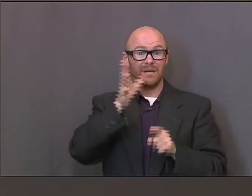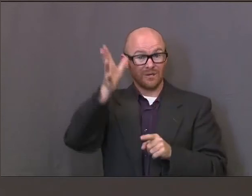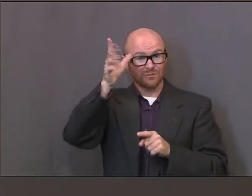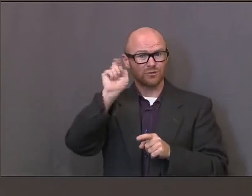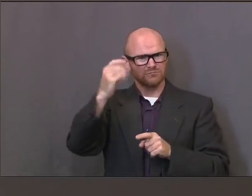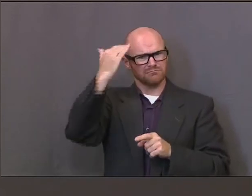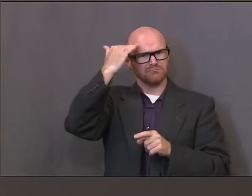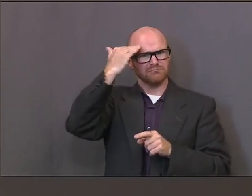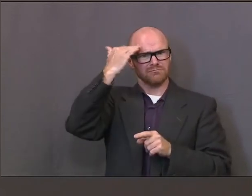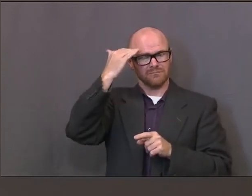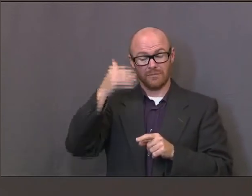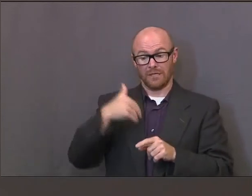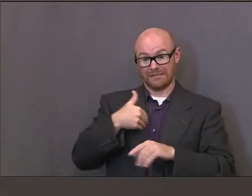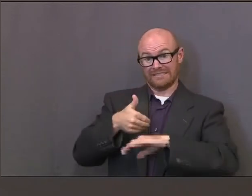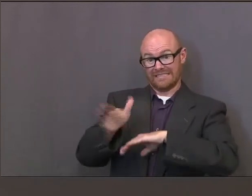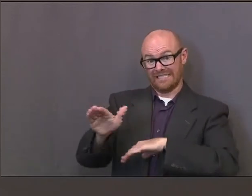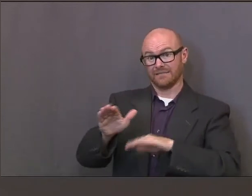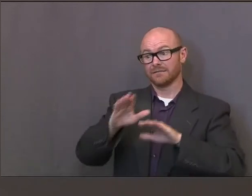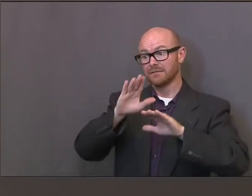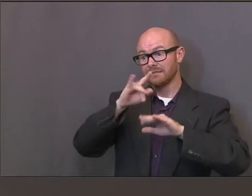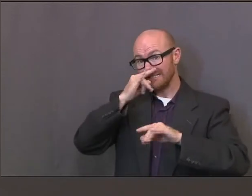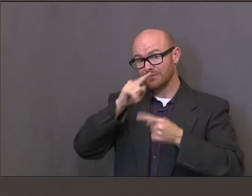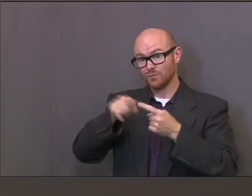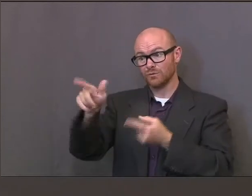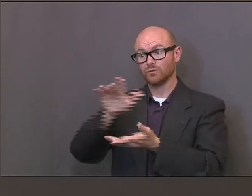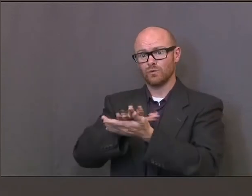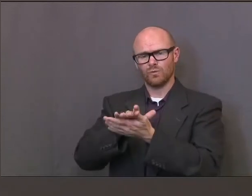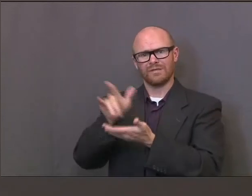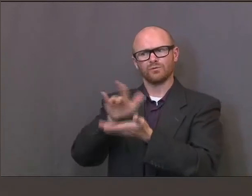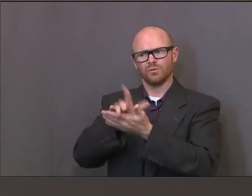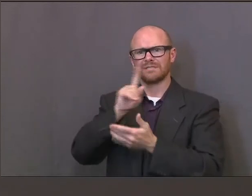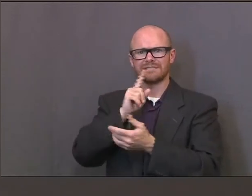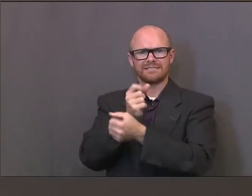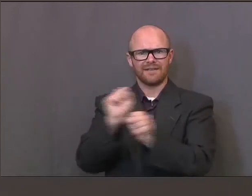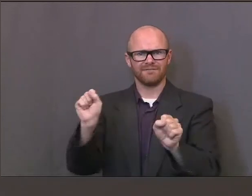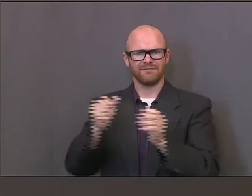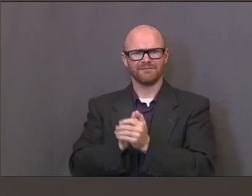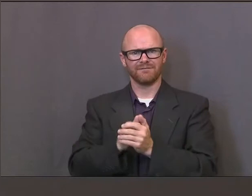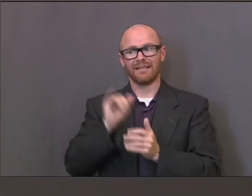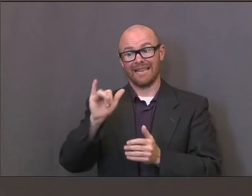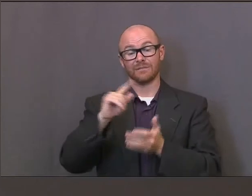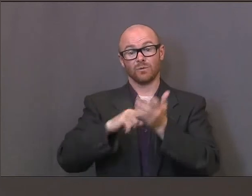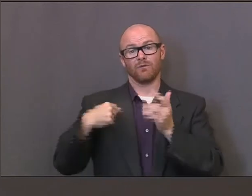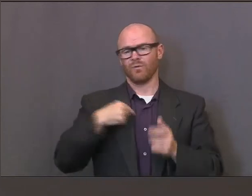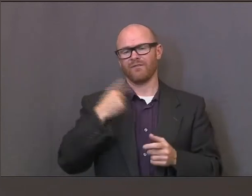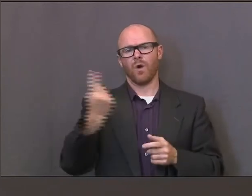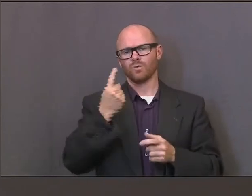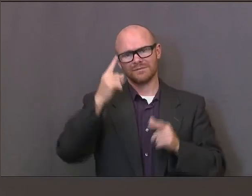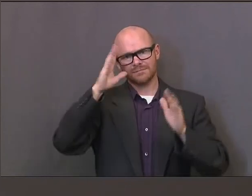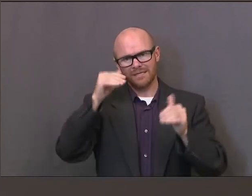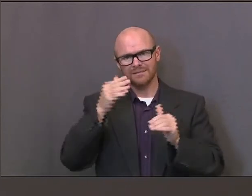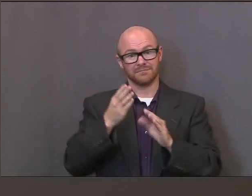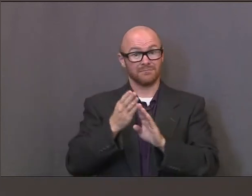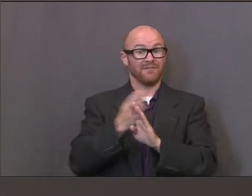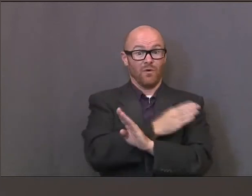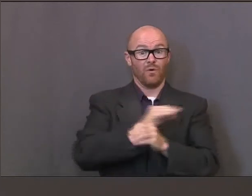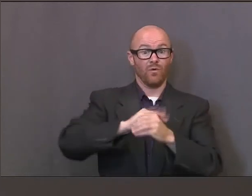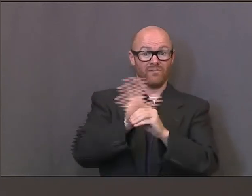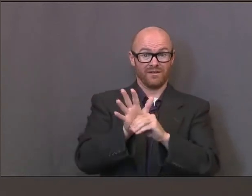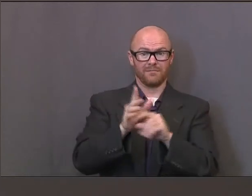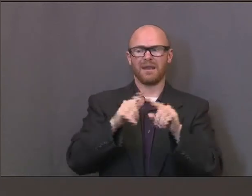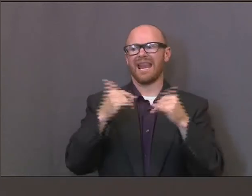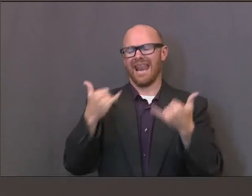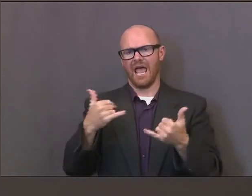when they send their kids to school, they go to a safe environment. And that was what they expected before a pandemic. Now we have this